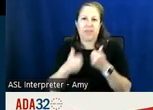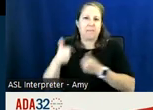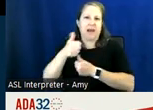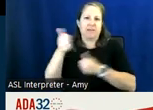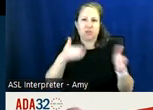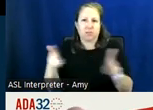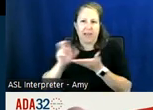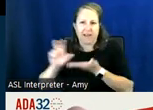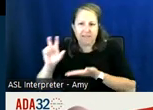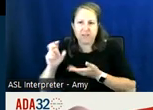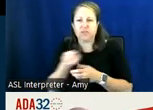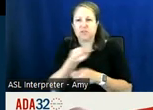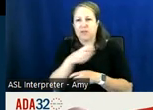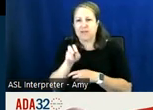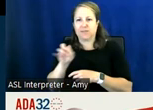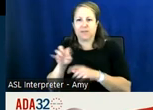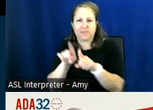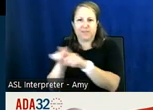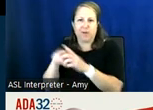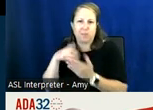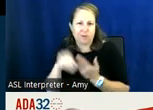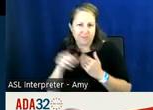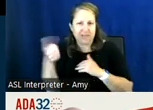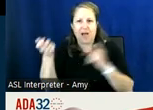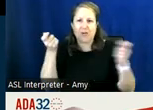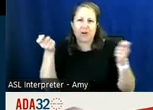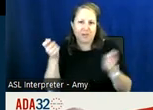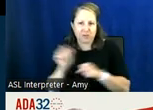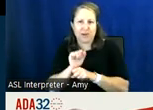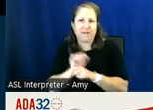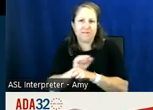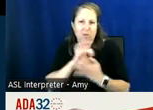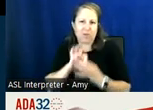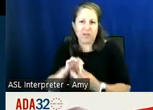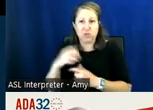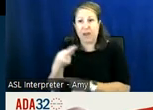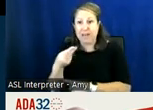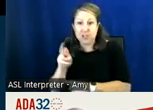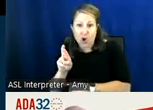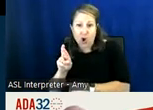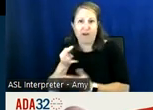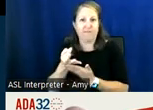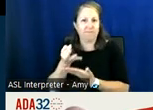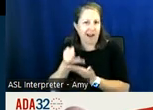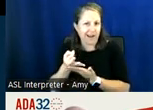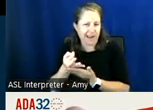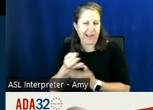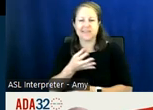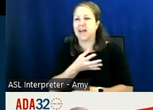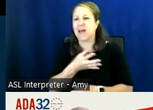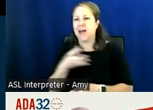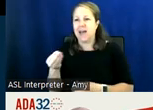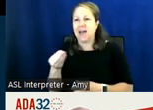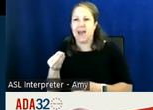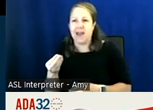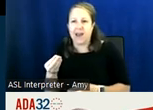programs and various other administrative workloads in the area of human resources finance and our what we